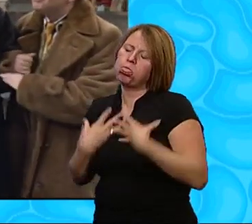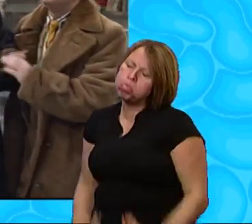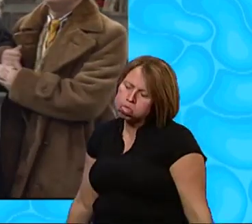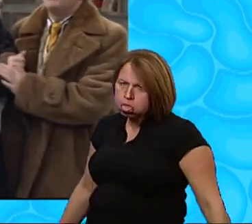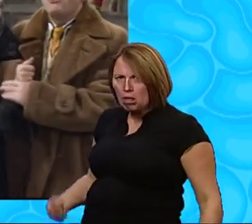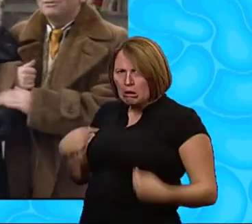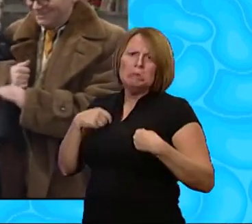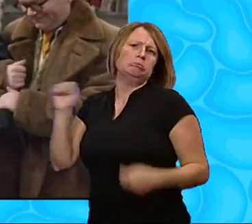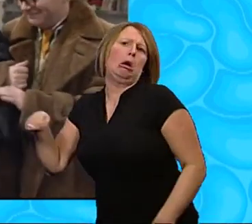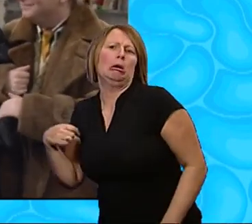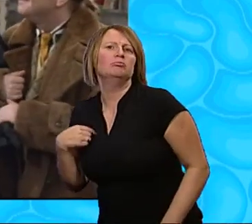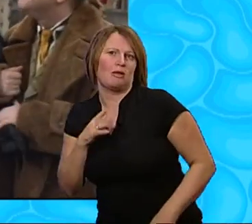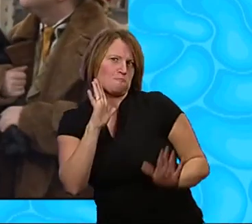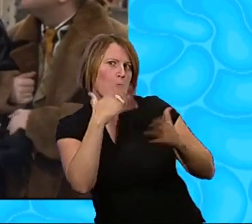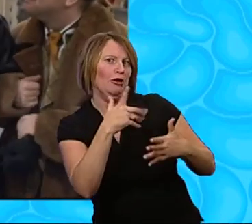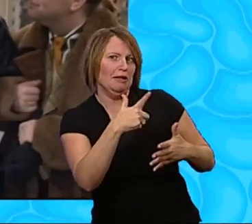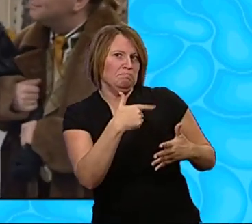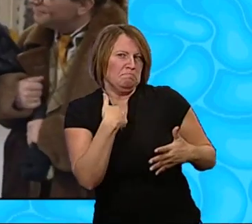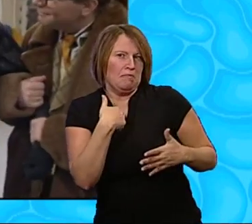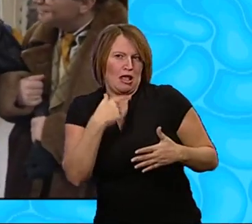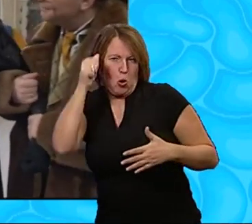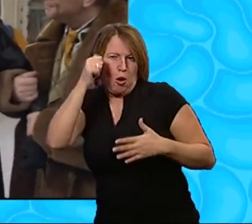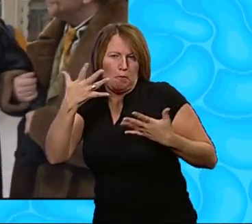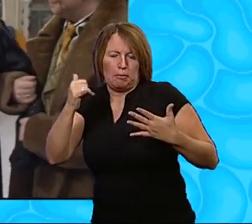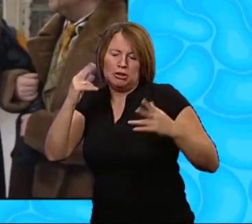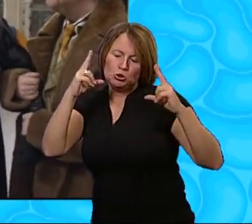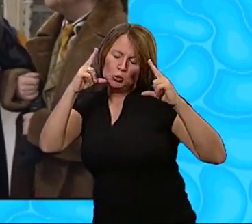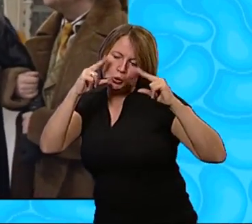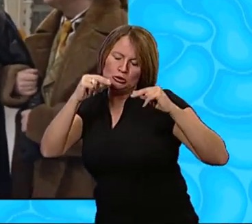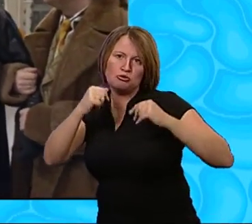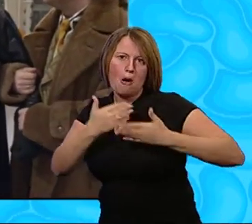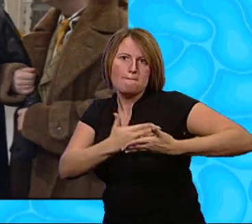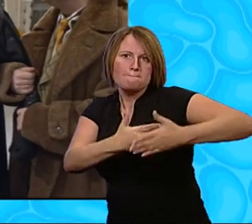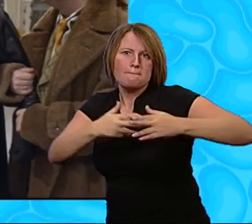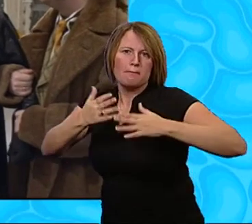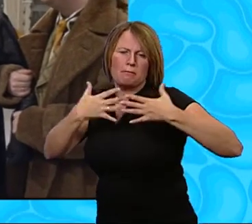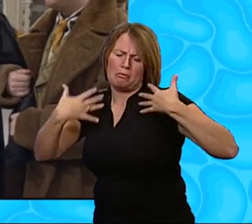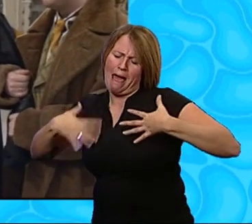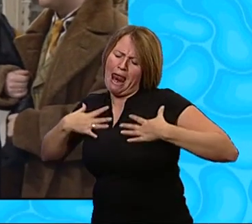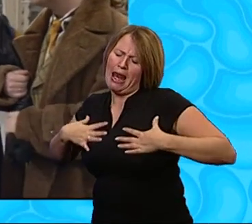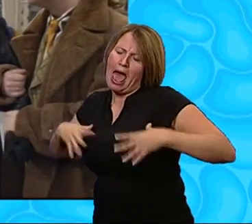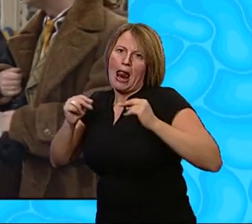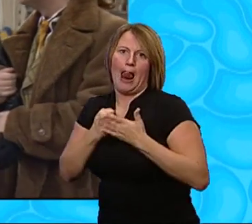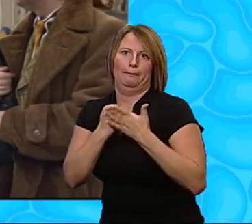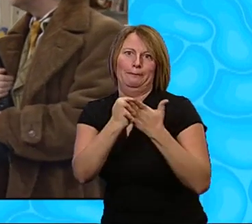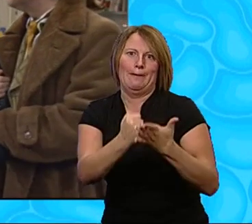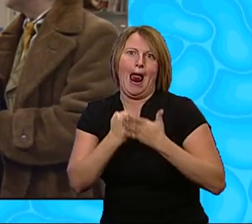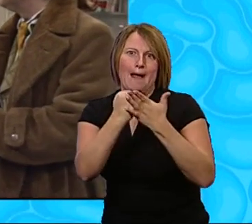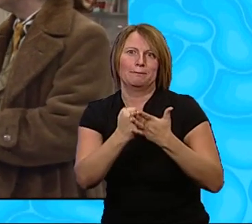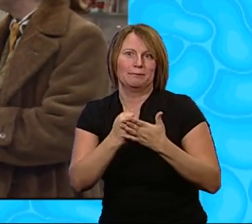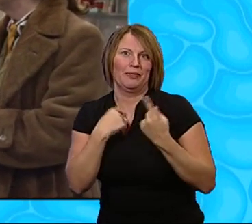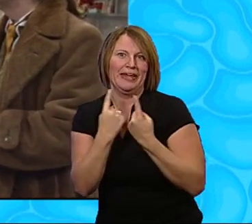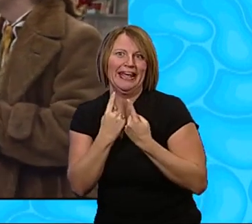I am, I am Then how about a snooziogram to help those aches and pains? Oh, that sounds